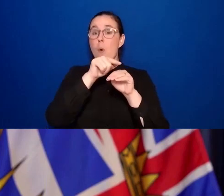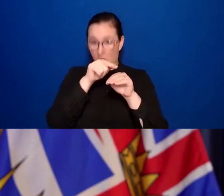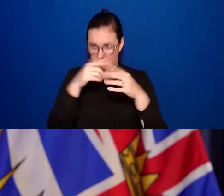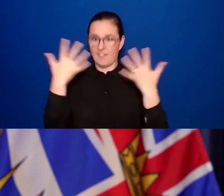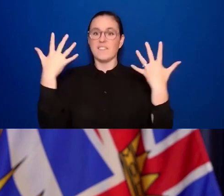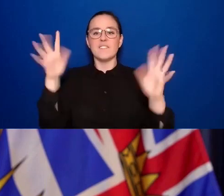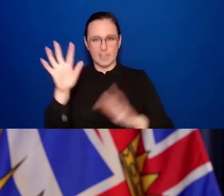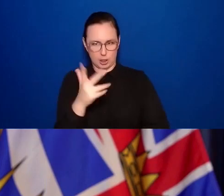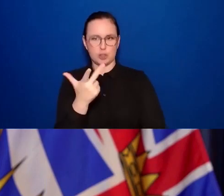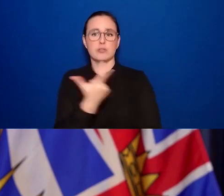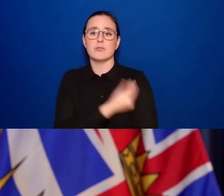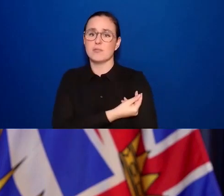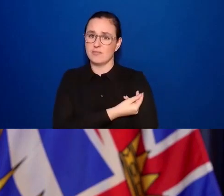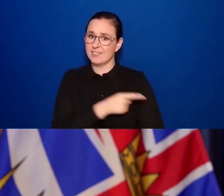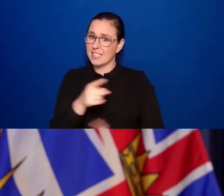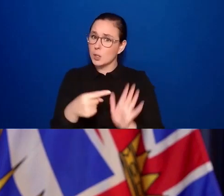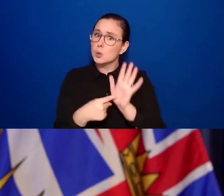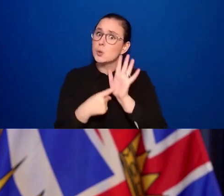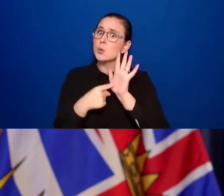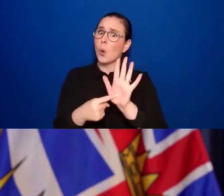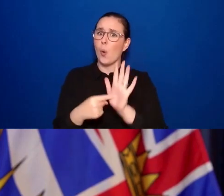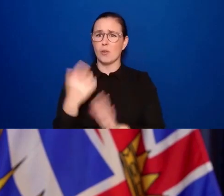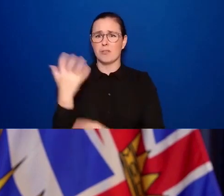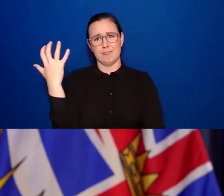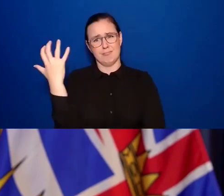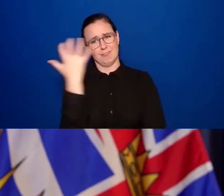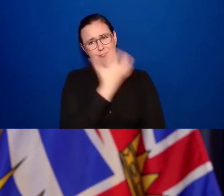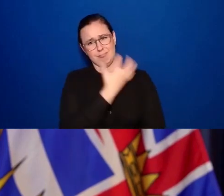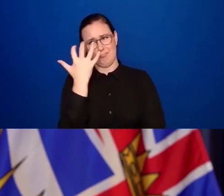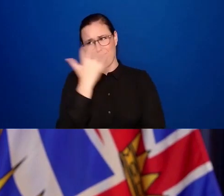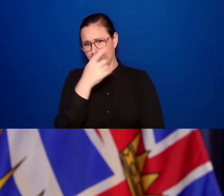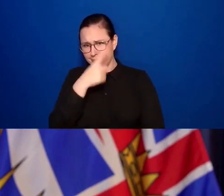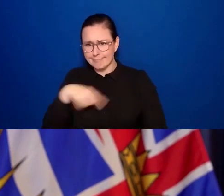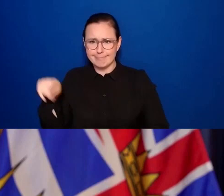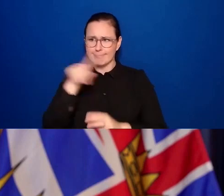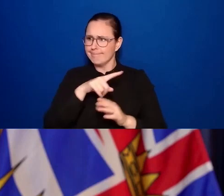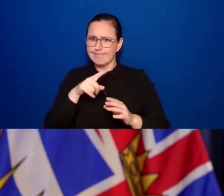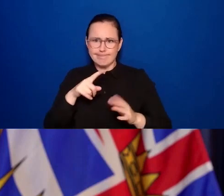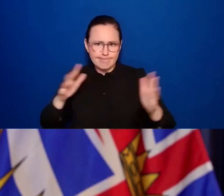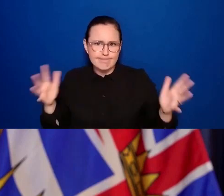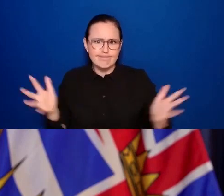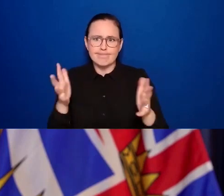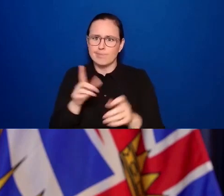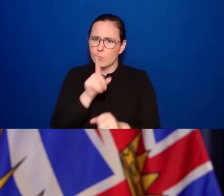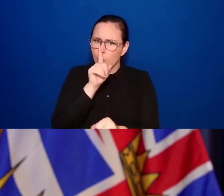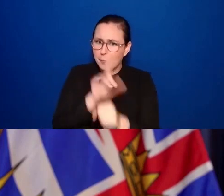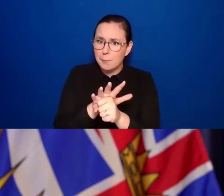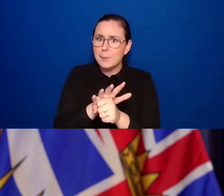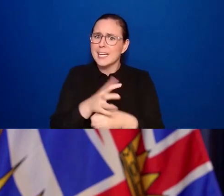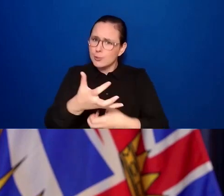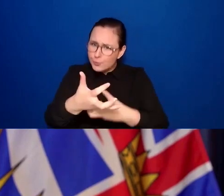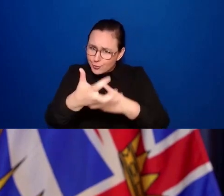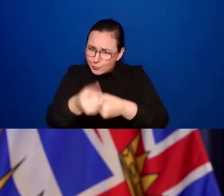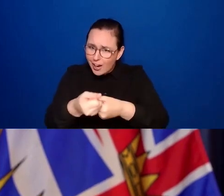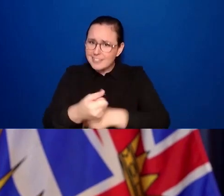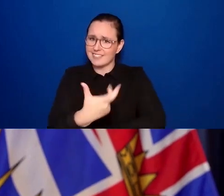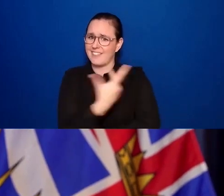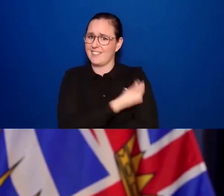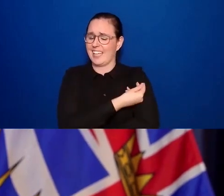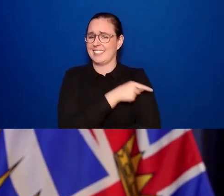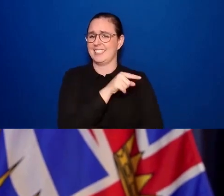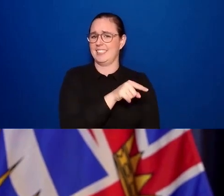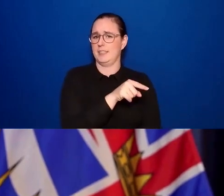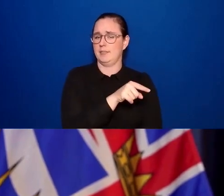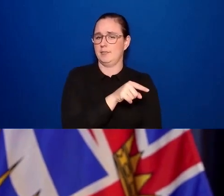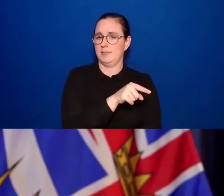extraordinary work and the experience of immunization by our talented teams at clinics everywhere in BC, by health